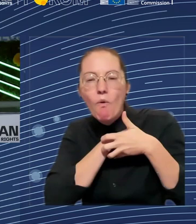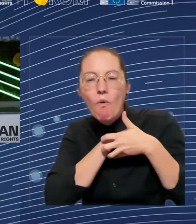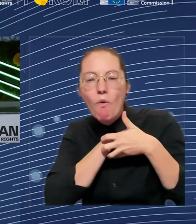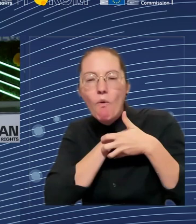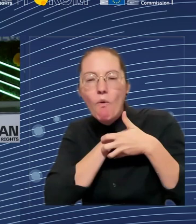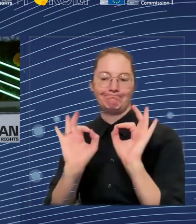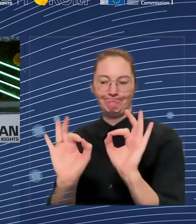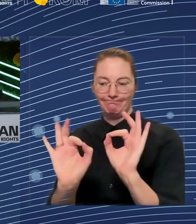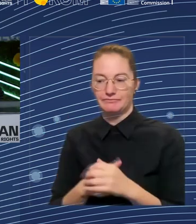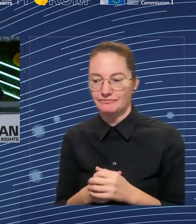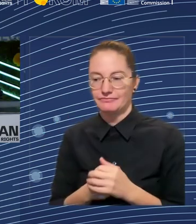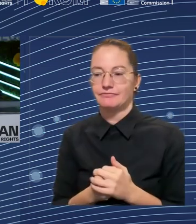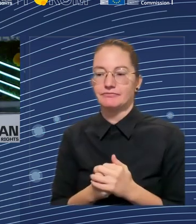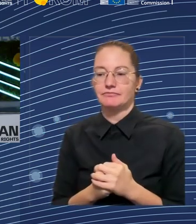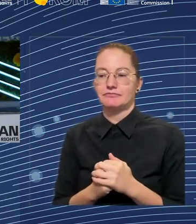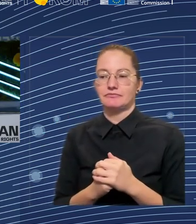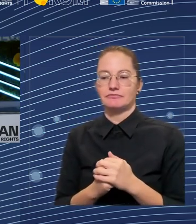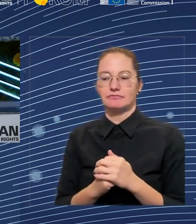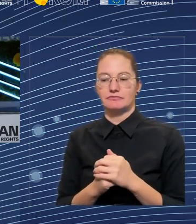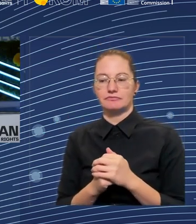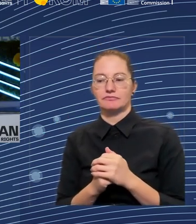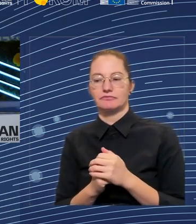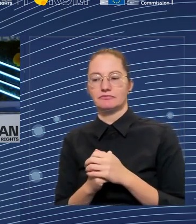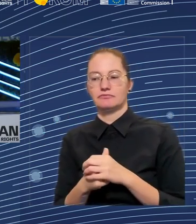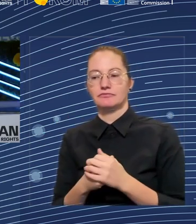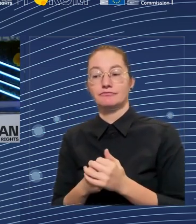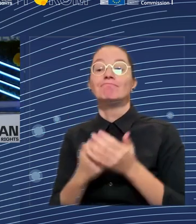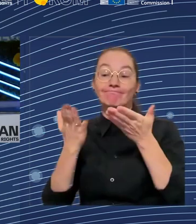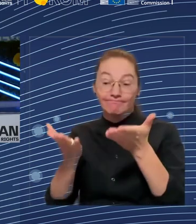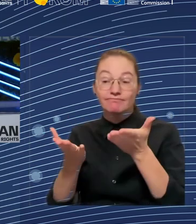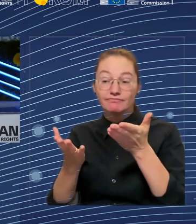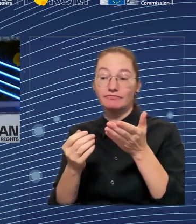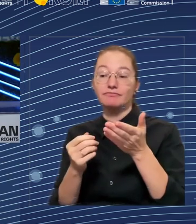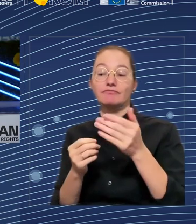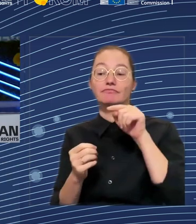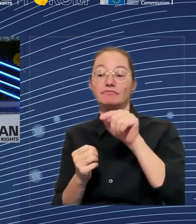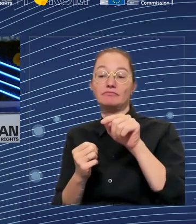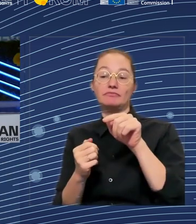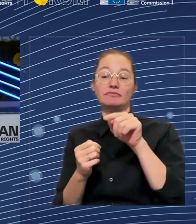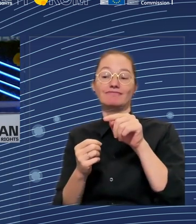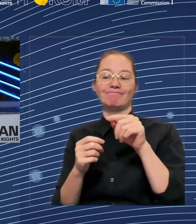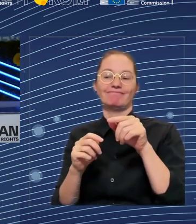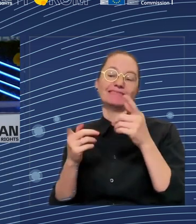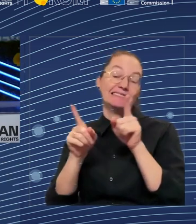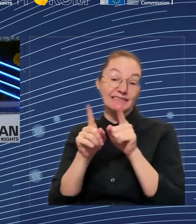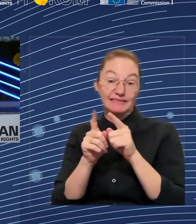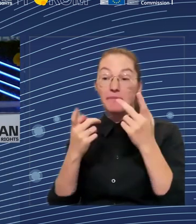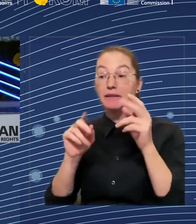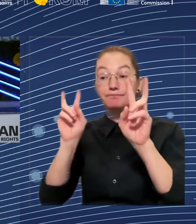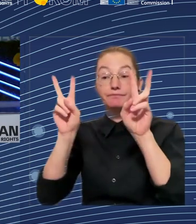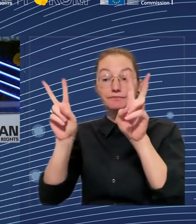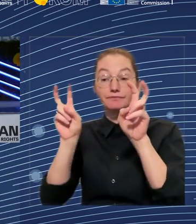particularly in this area, one could provide for some hiring support to move people there, support to